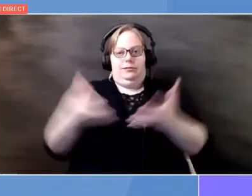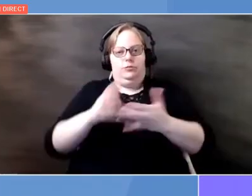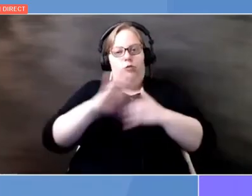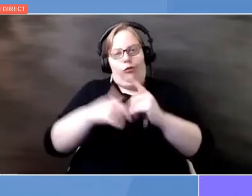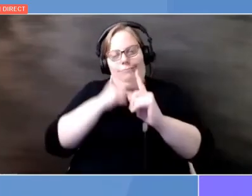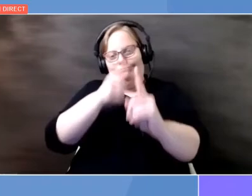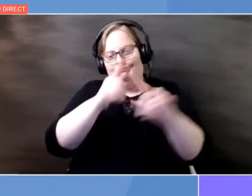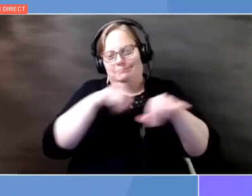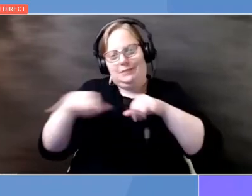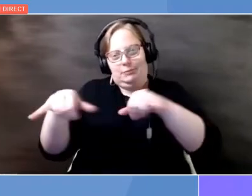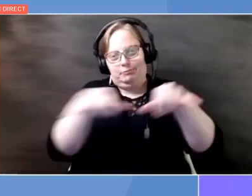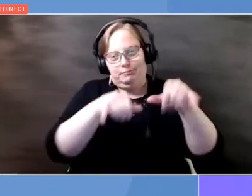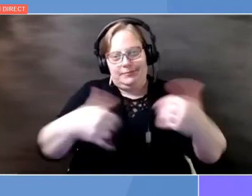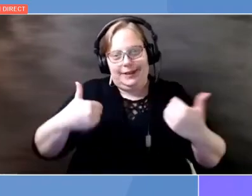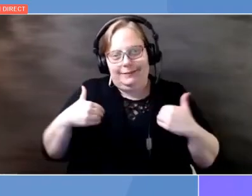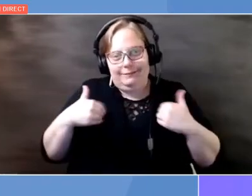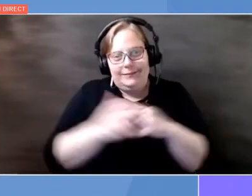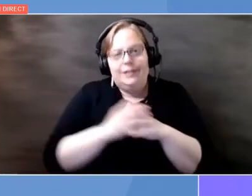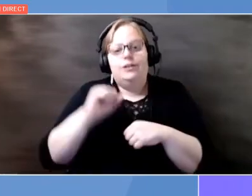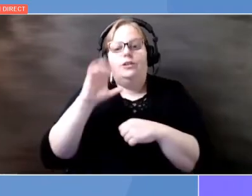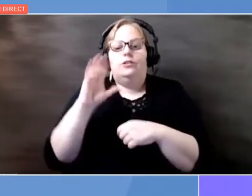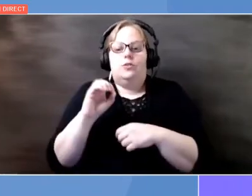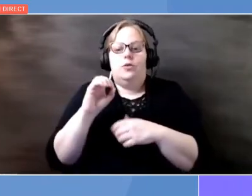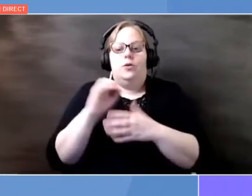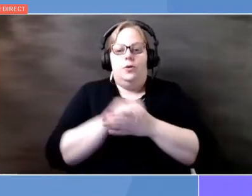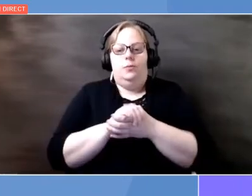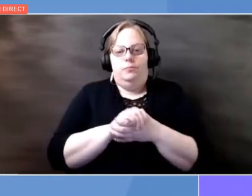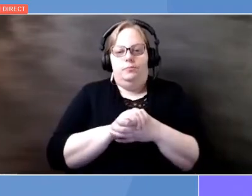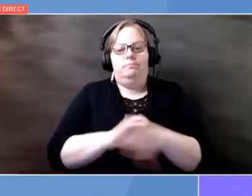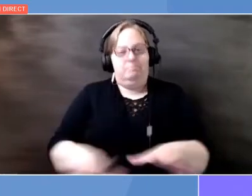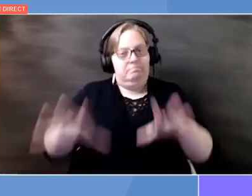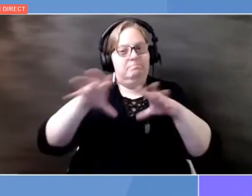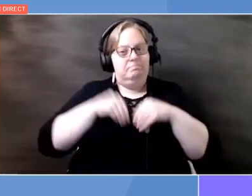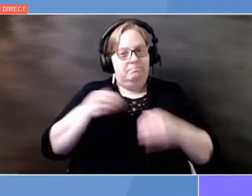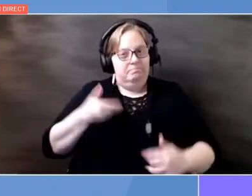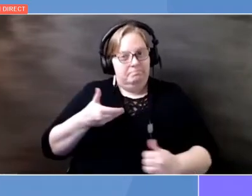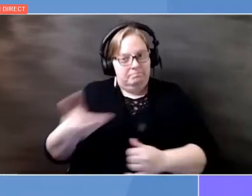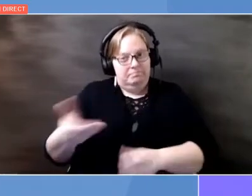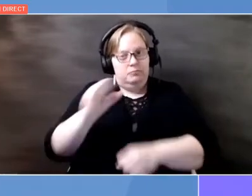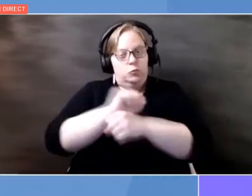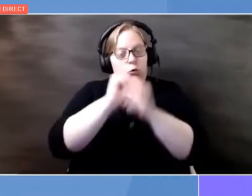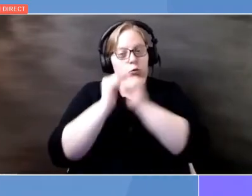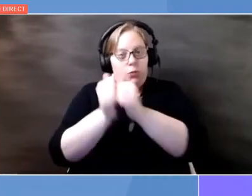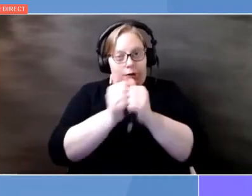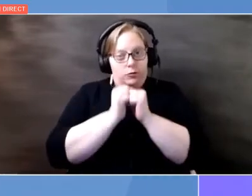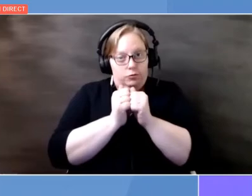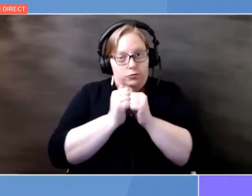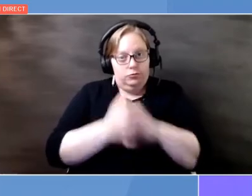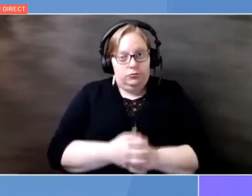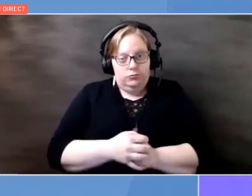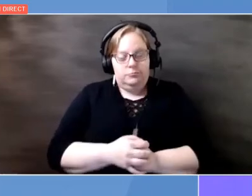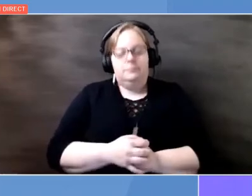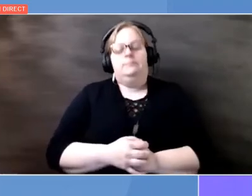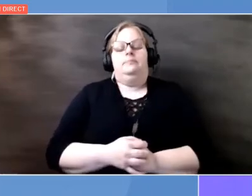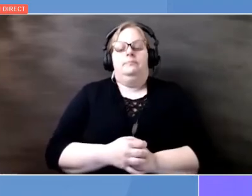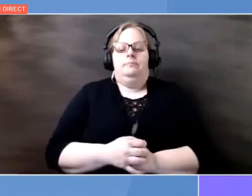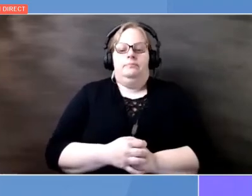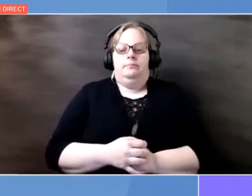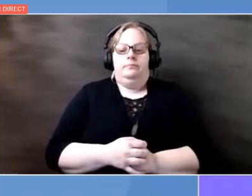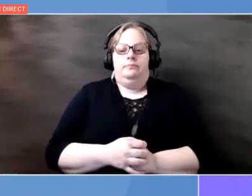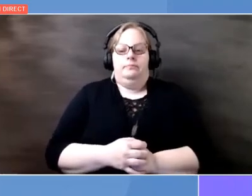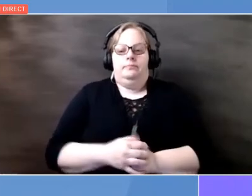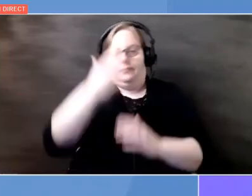I will accept your invitation, let us work together, let us exceed our